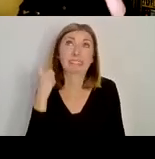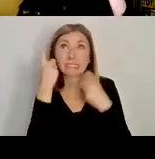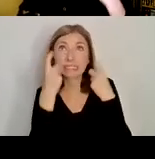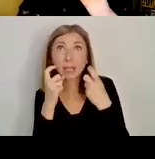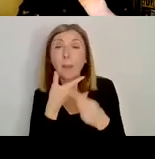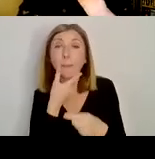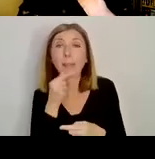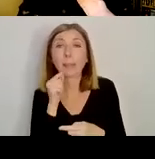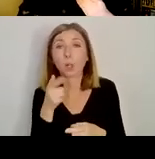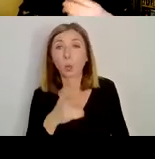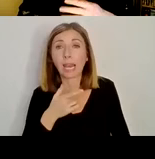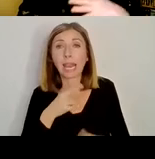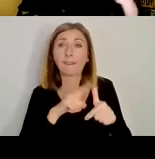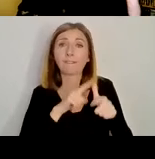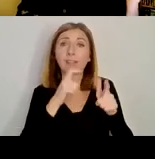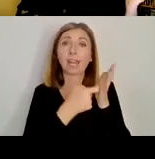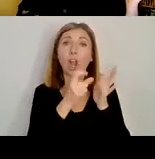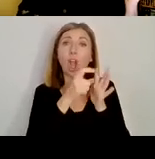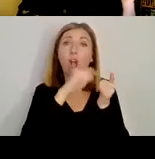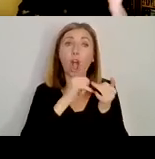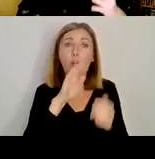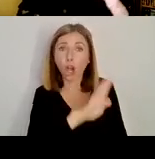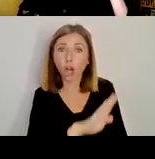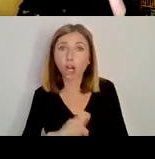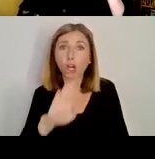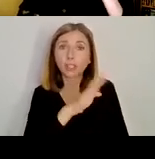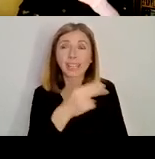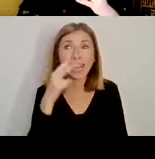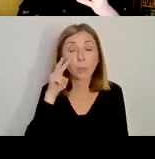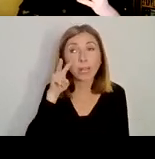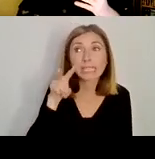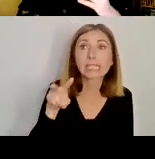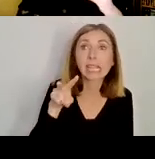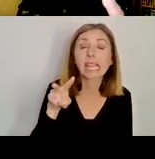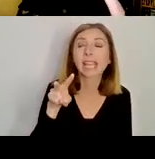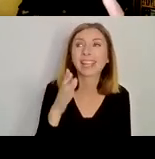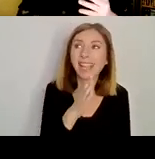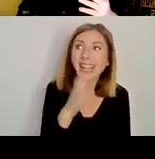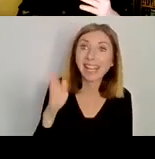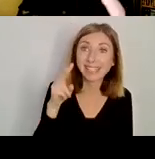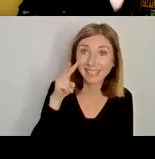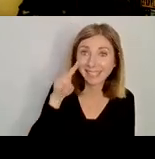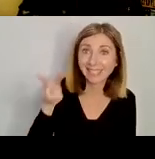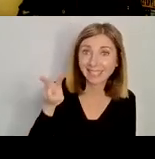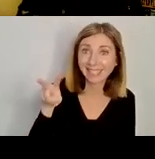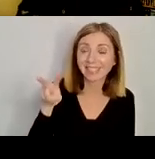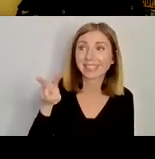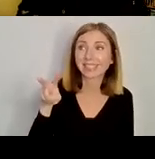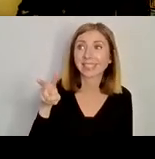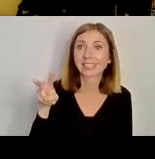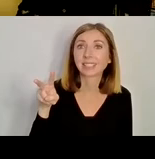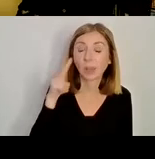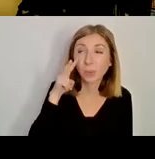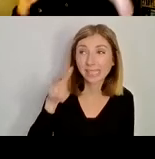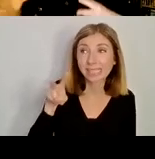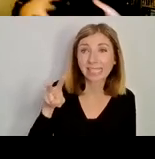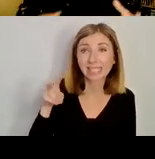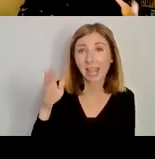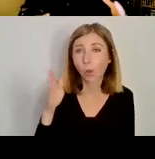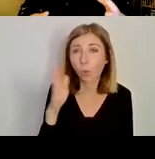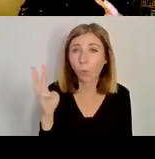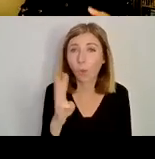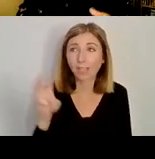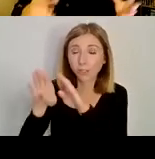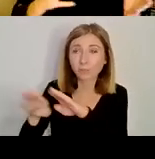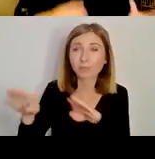they're going to be looking south towards Laod, they'll be looking towards Tyrone, they'll be looking eastwards, towards Western Britain. So to think